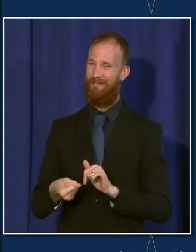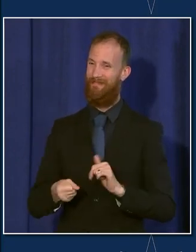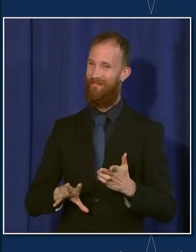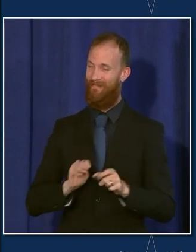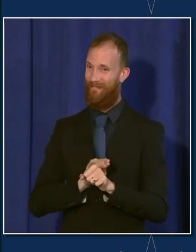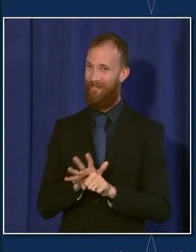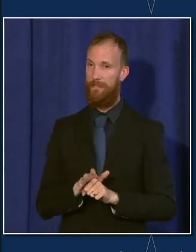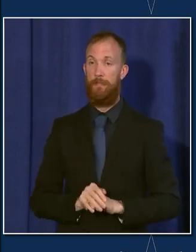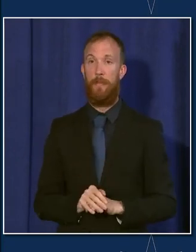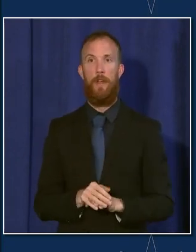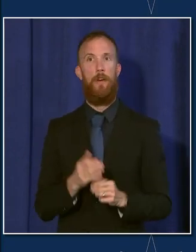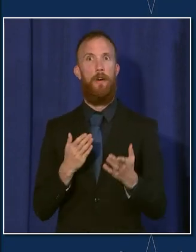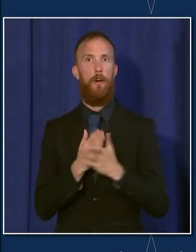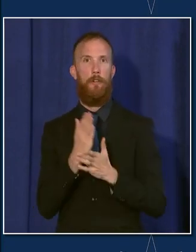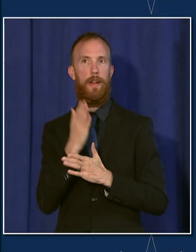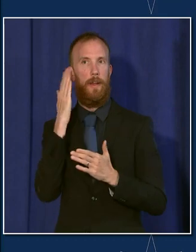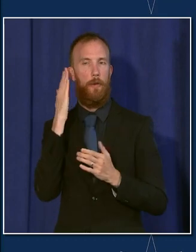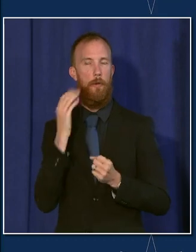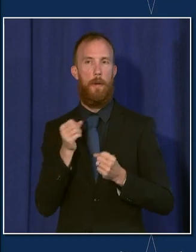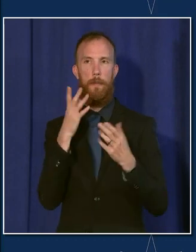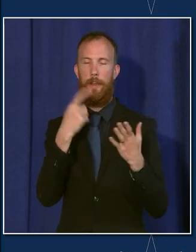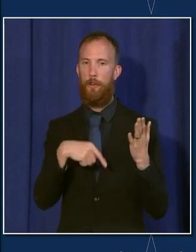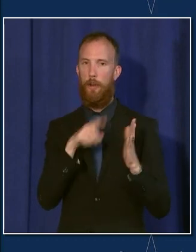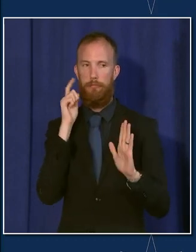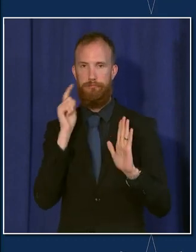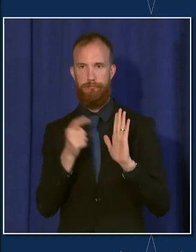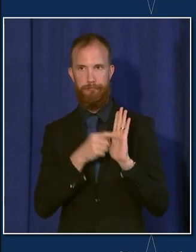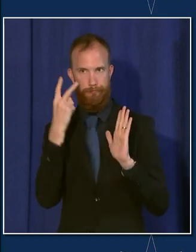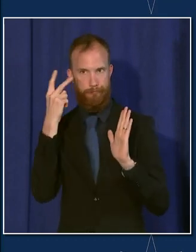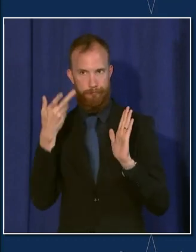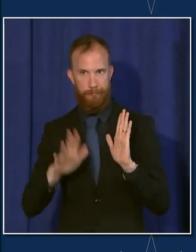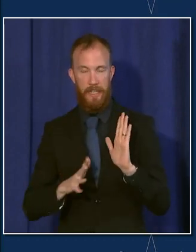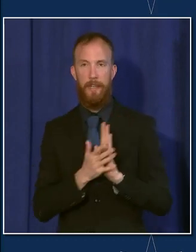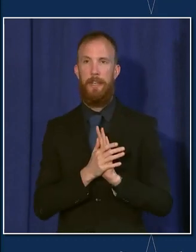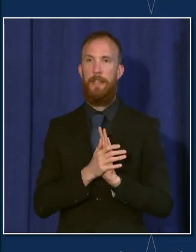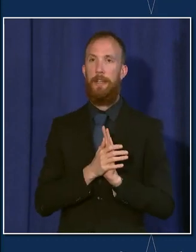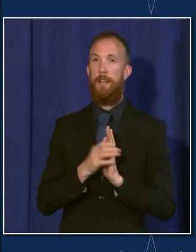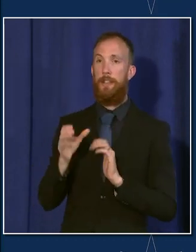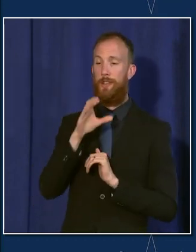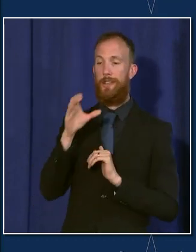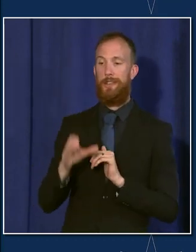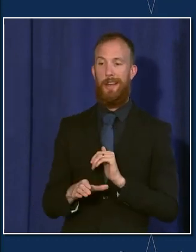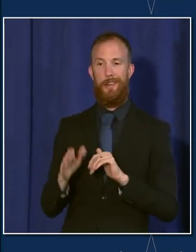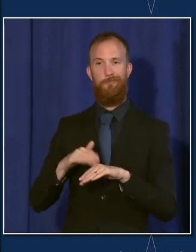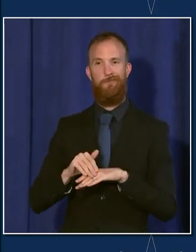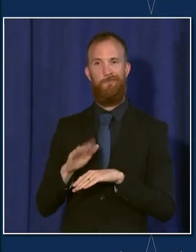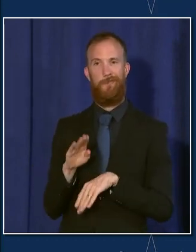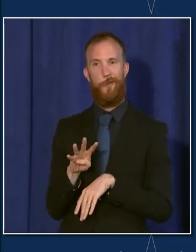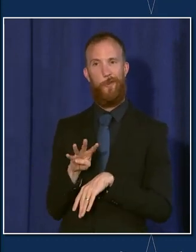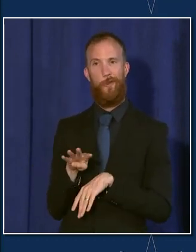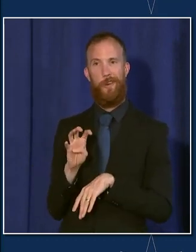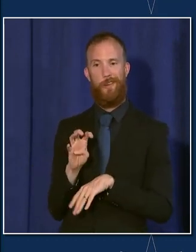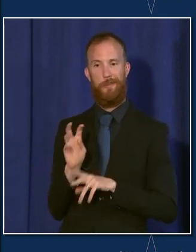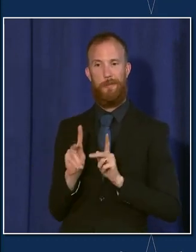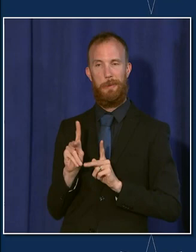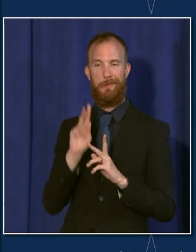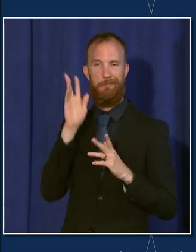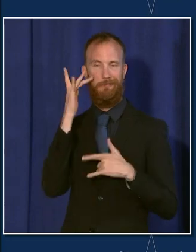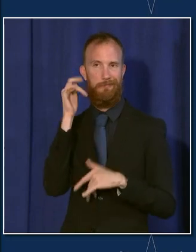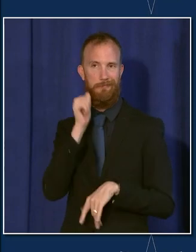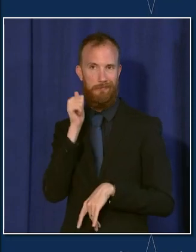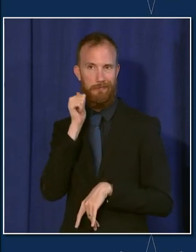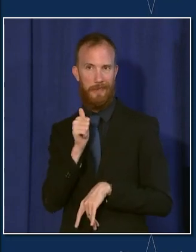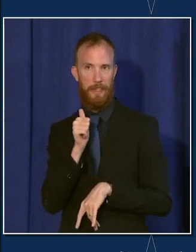All right, I know a lot of you have already noted that with Chicago passing 400 cases per day, we have seen that